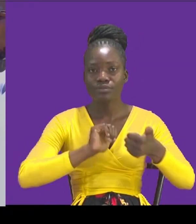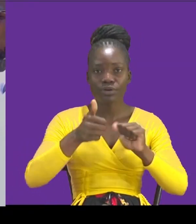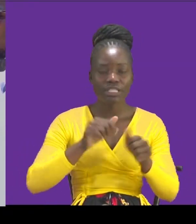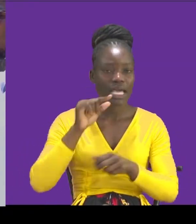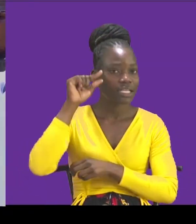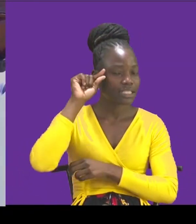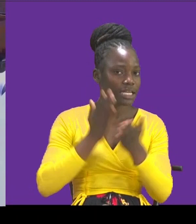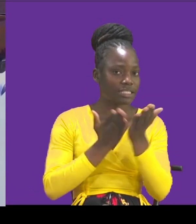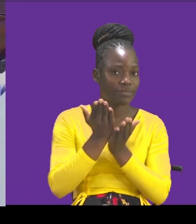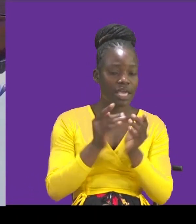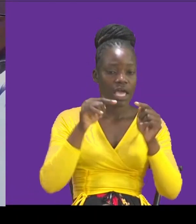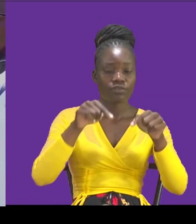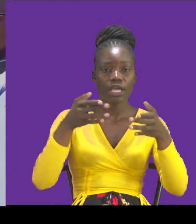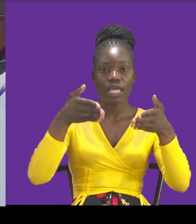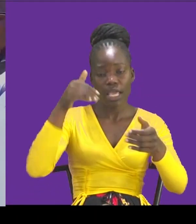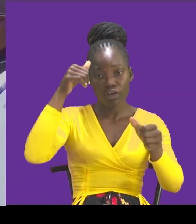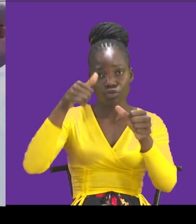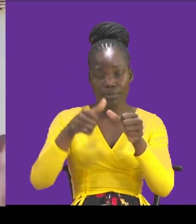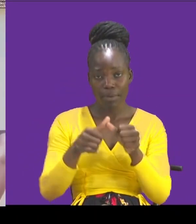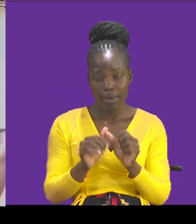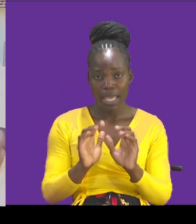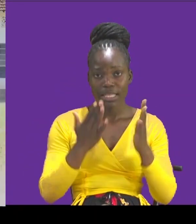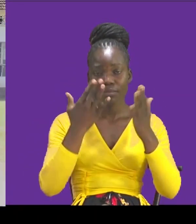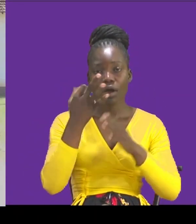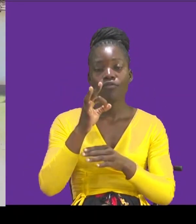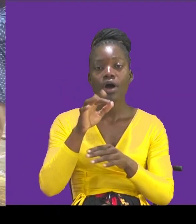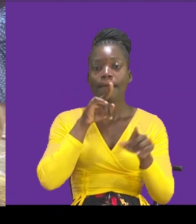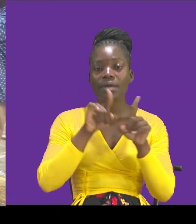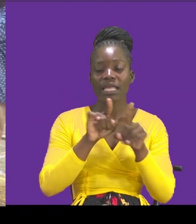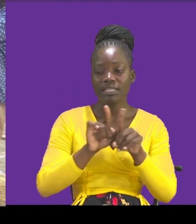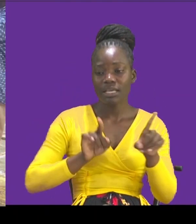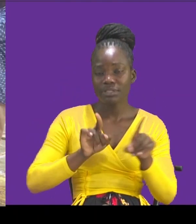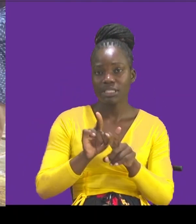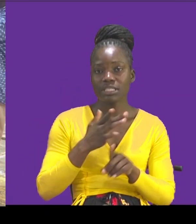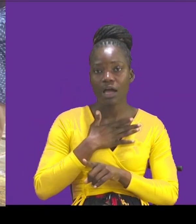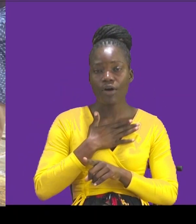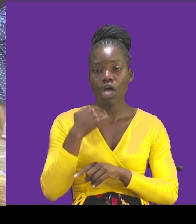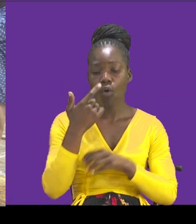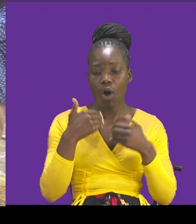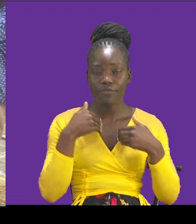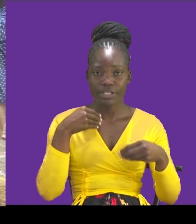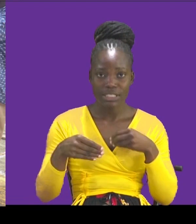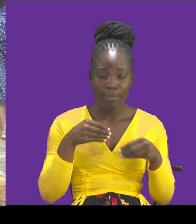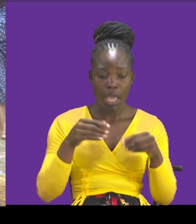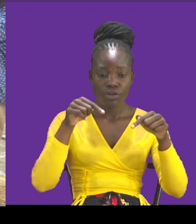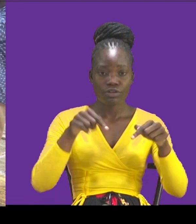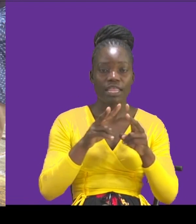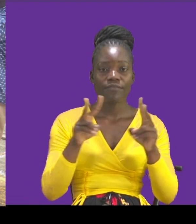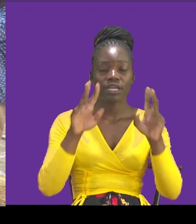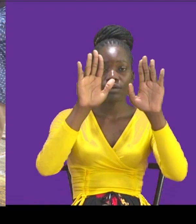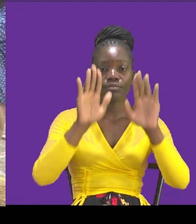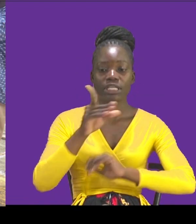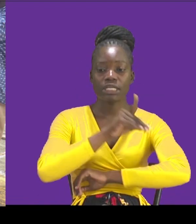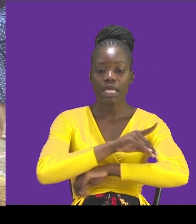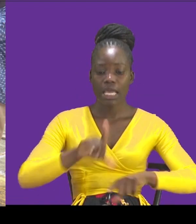to mark the celebration of our brothers and sisters living with disability. Today is a very important day in